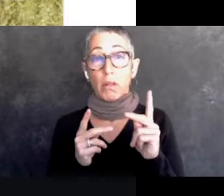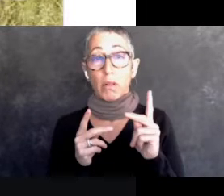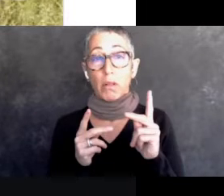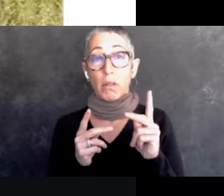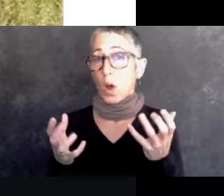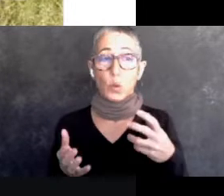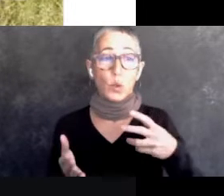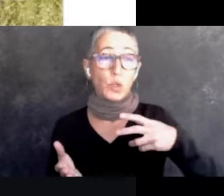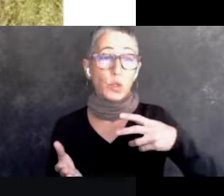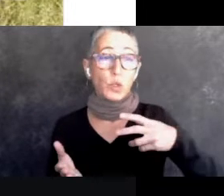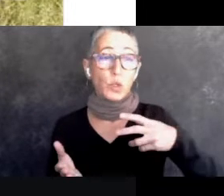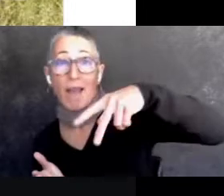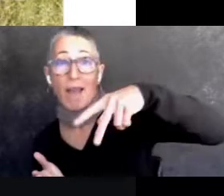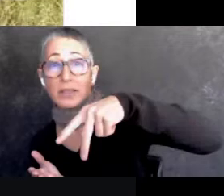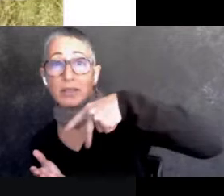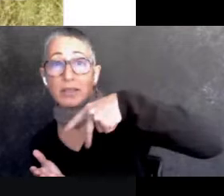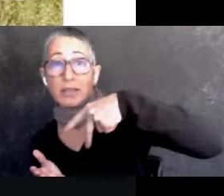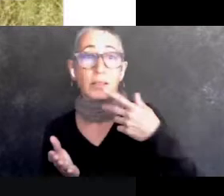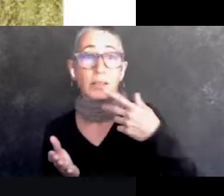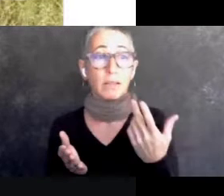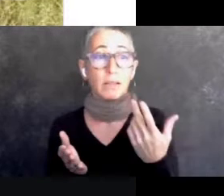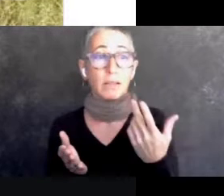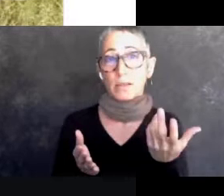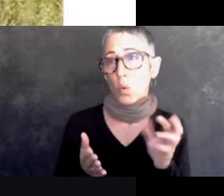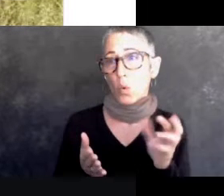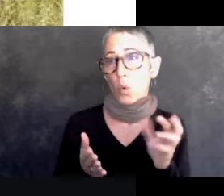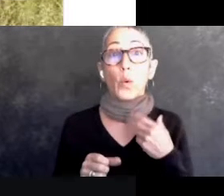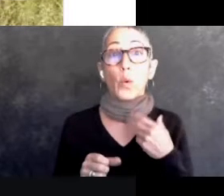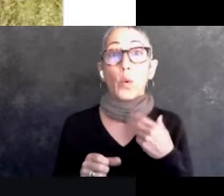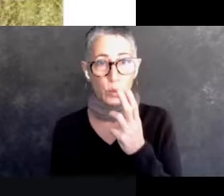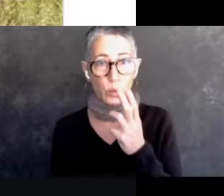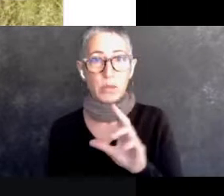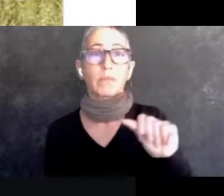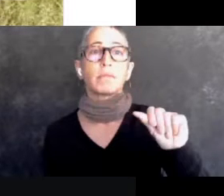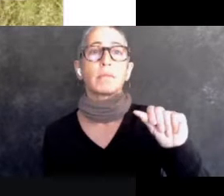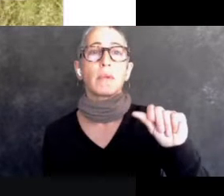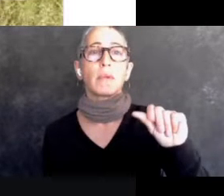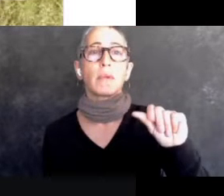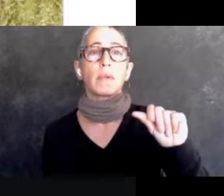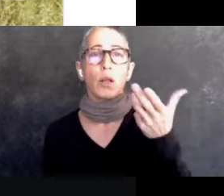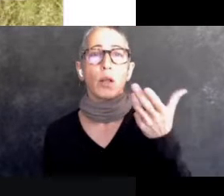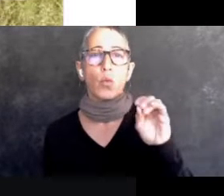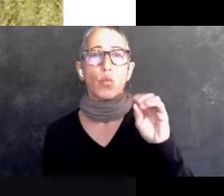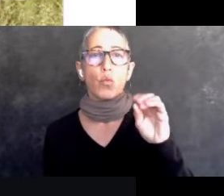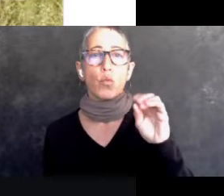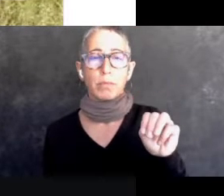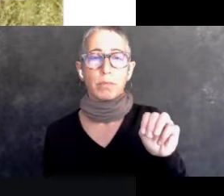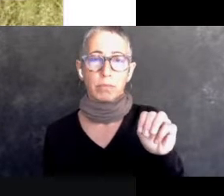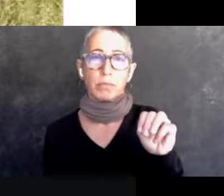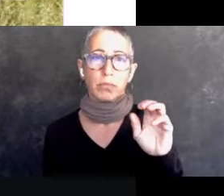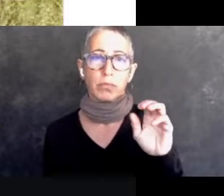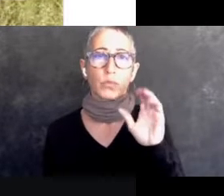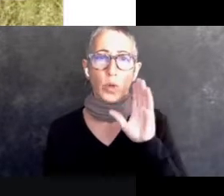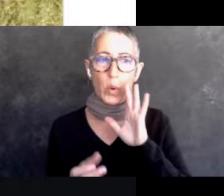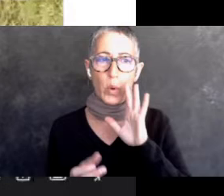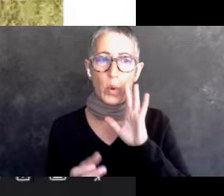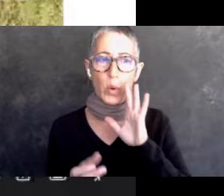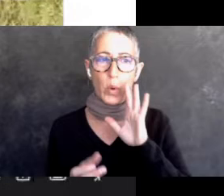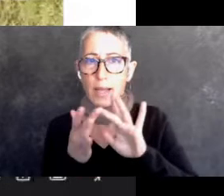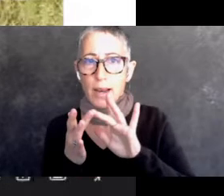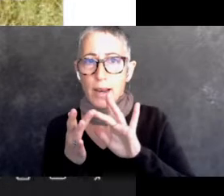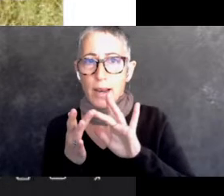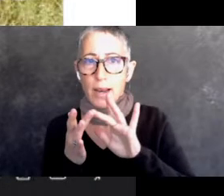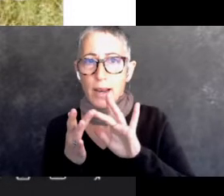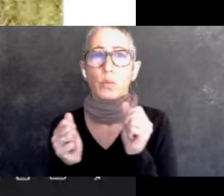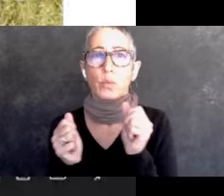show up in algorithms. We use it and we use it for what we need to use it for. And we connect with the people that we're supposed to connect with.